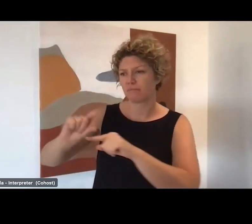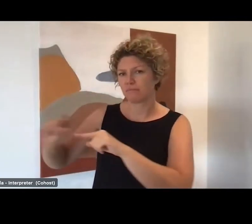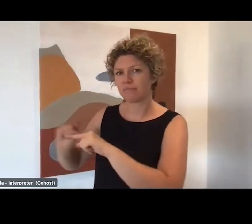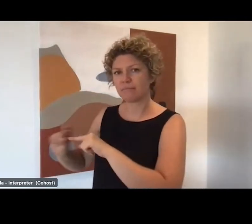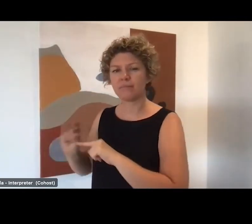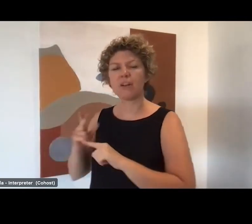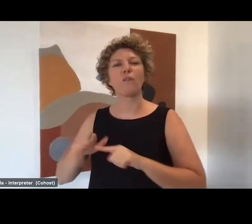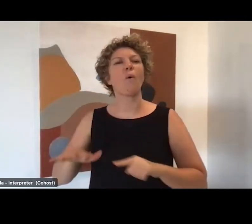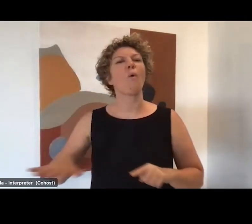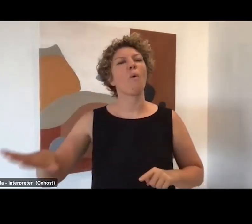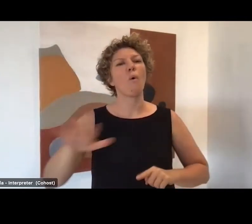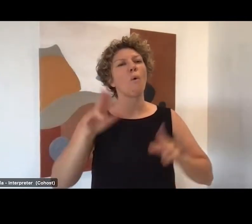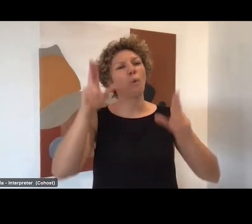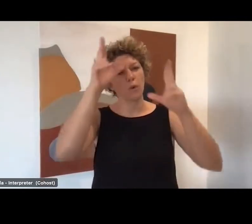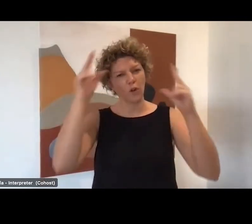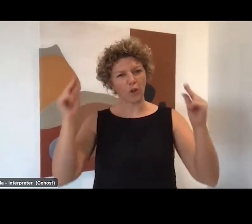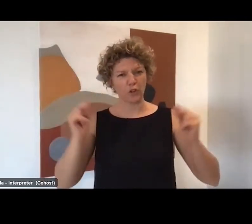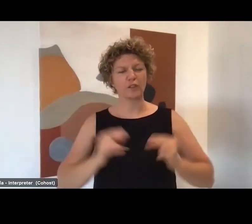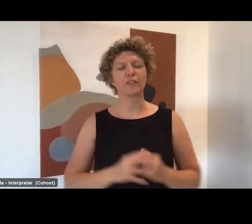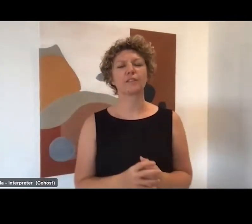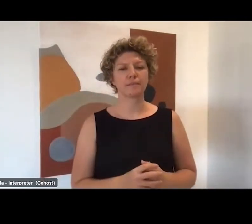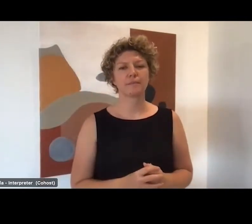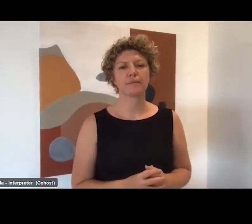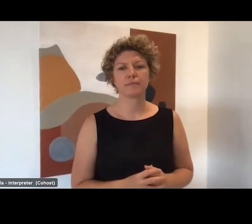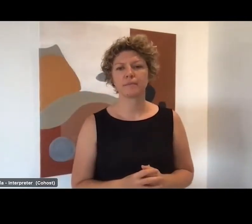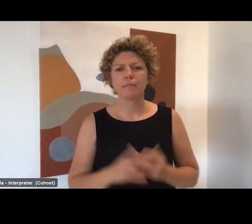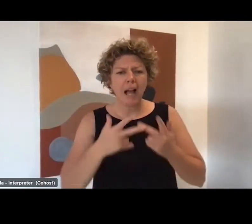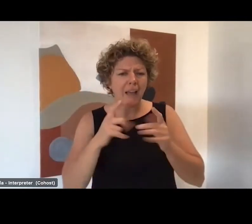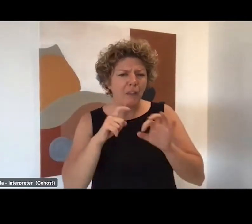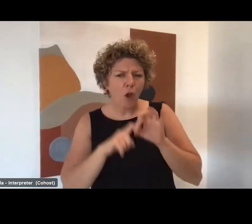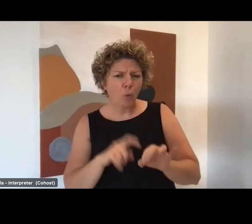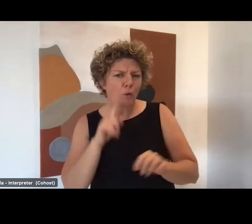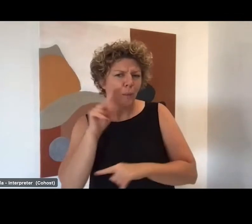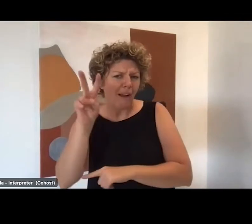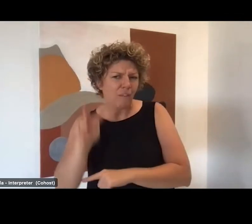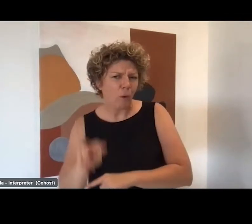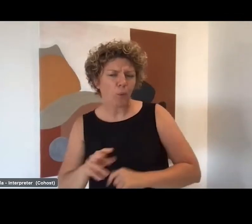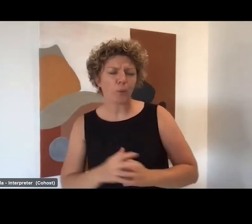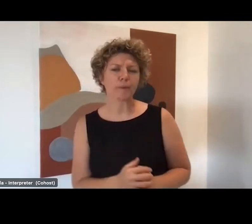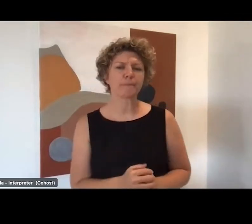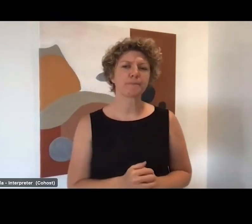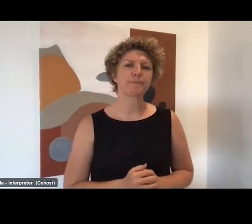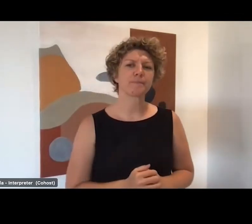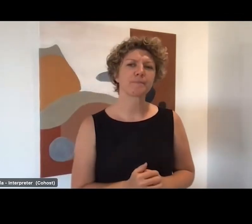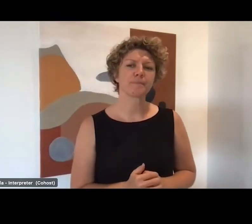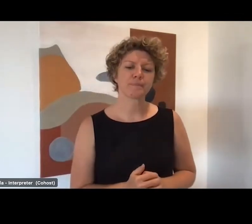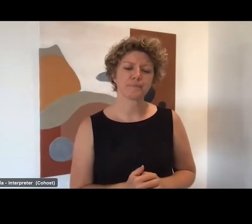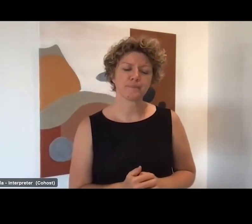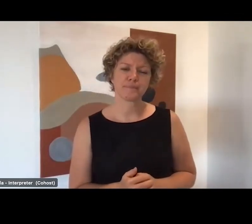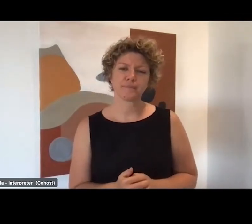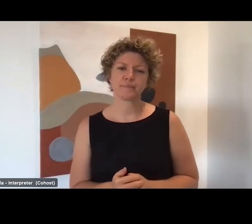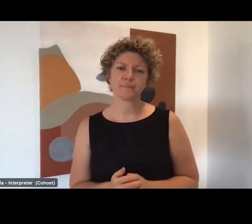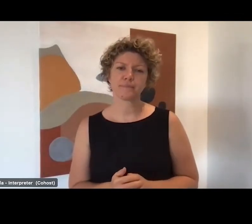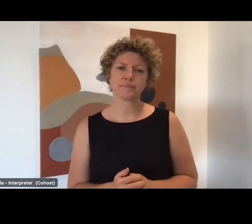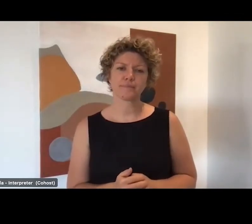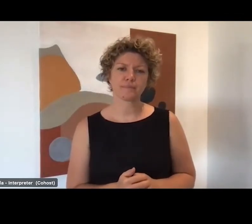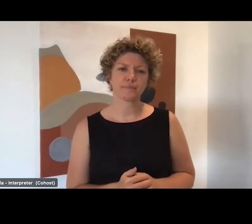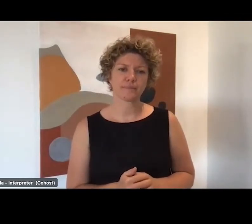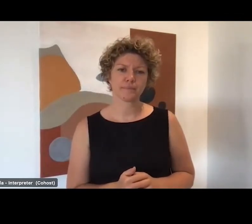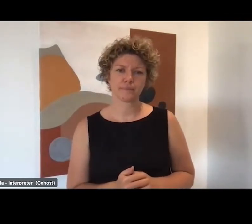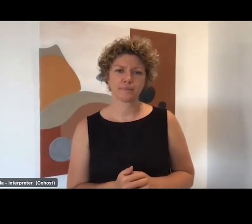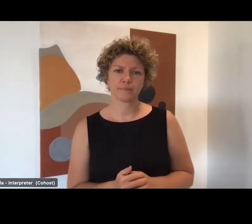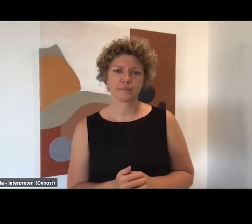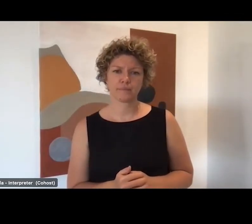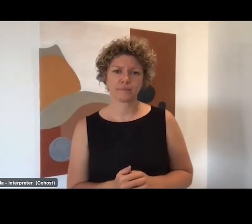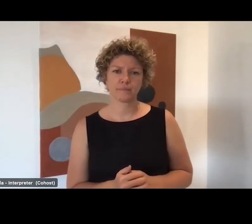onto the registered nurse. Looking at some other questions, with